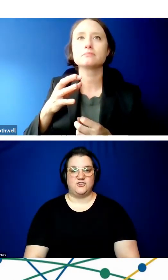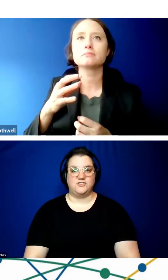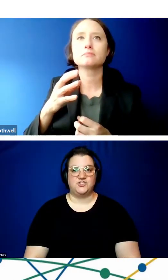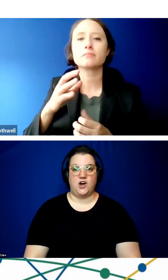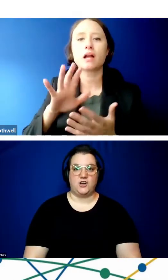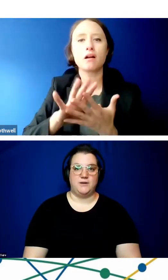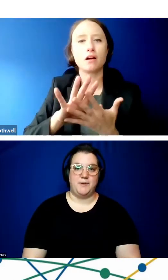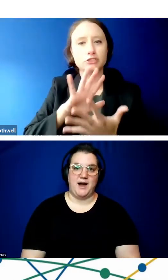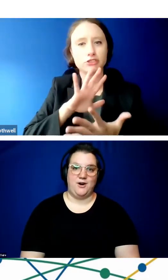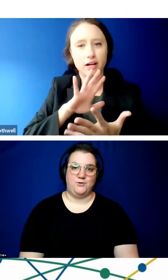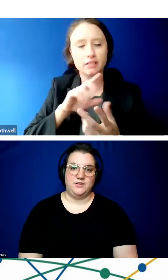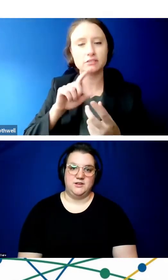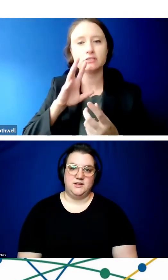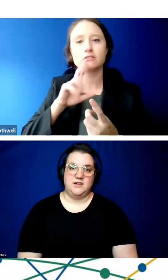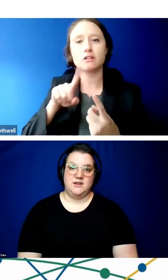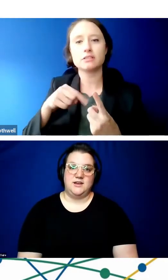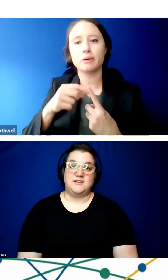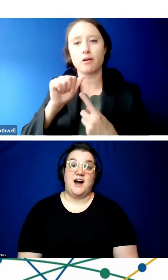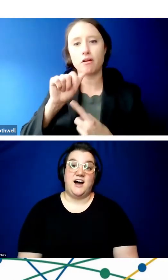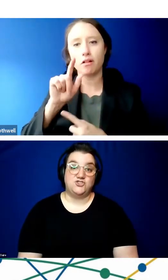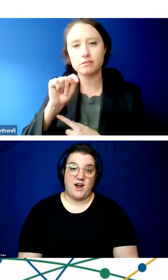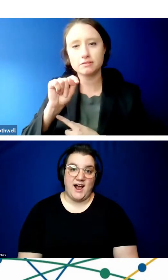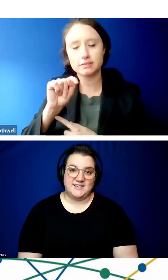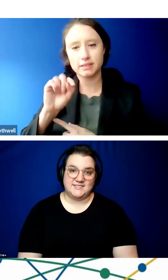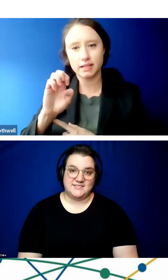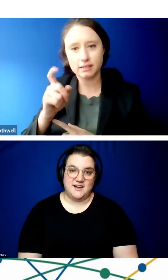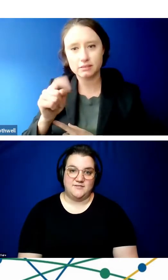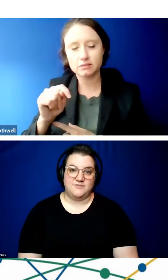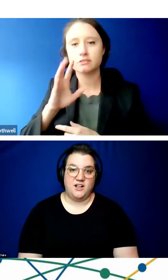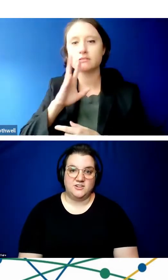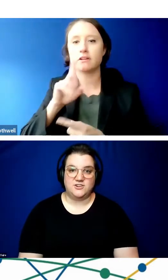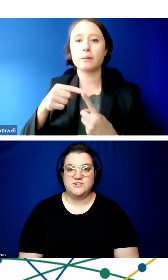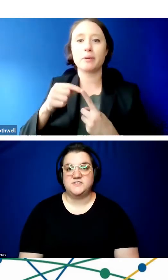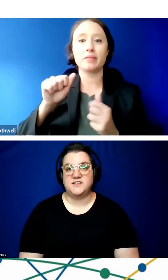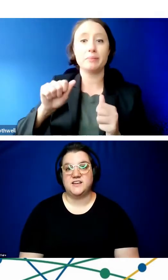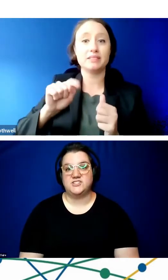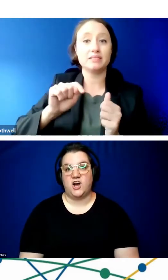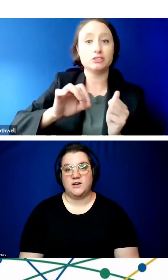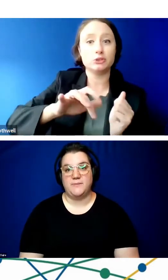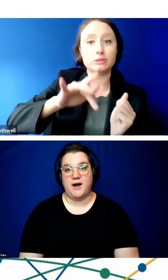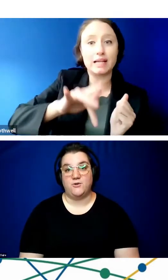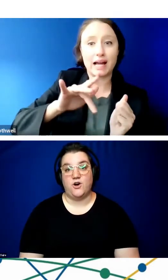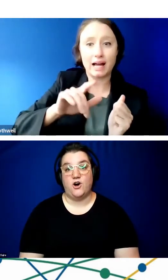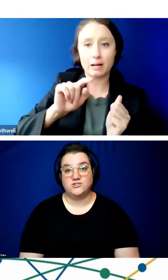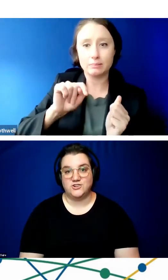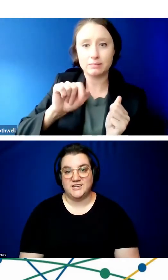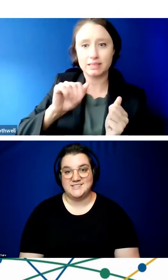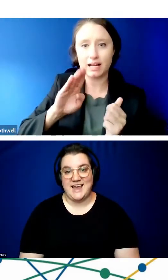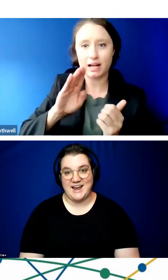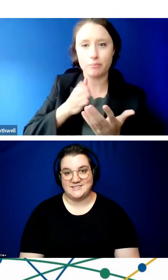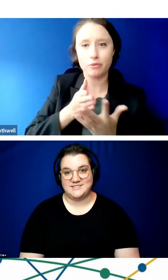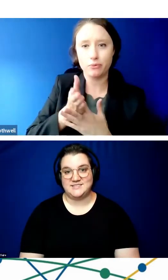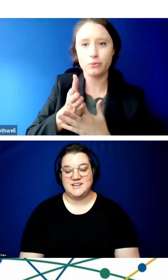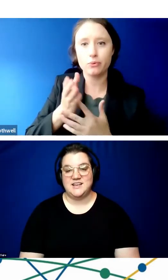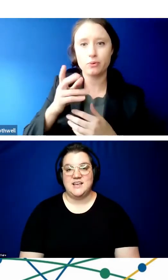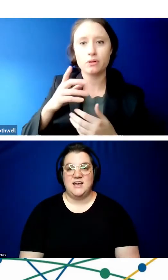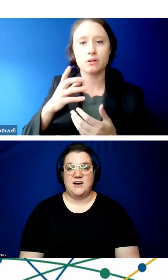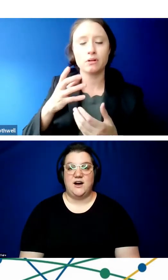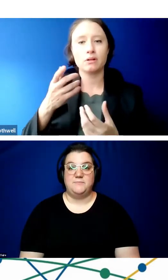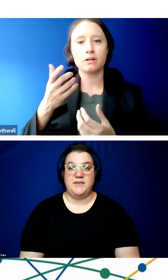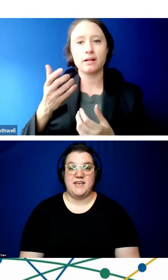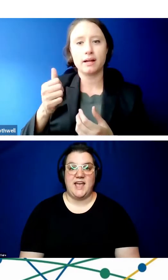standards talk about contrast of colors. They talk about alternate text,